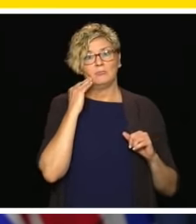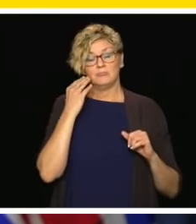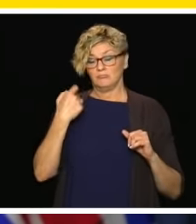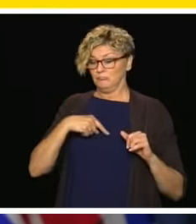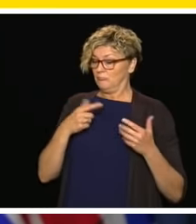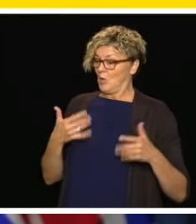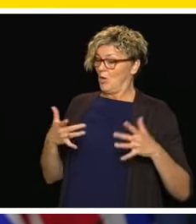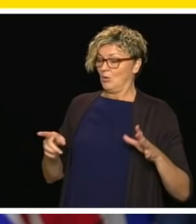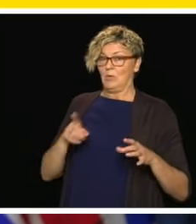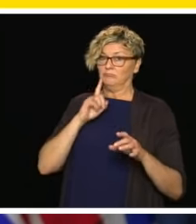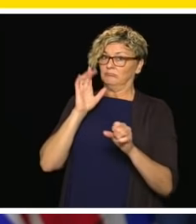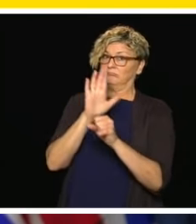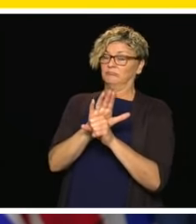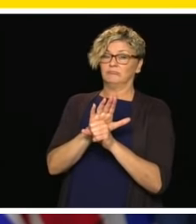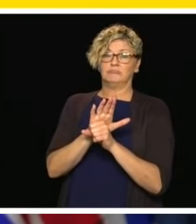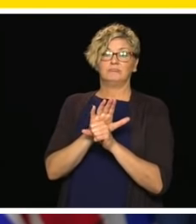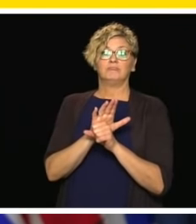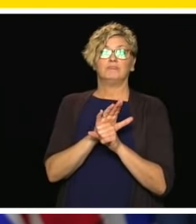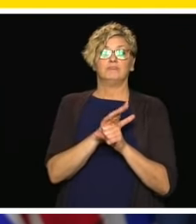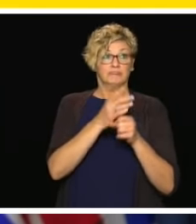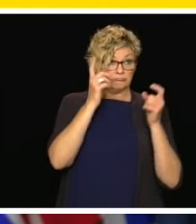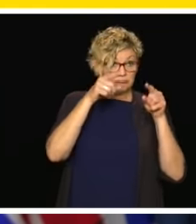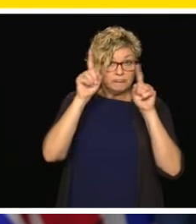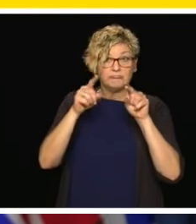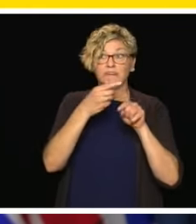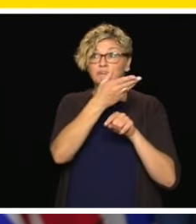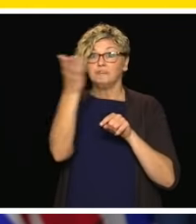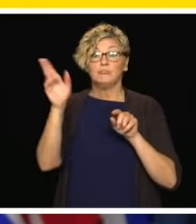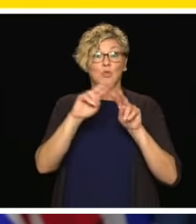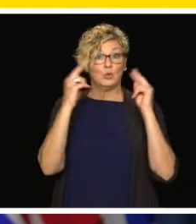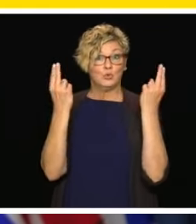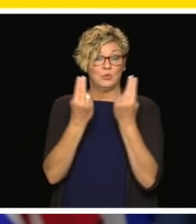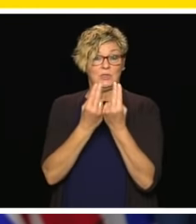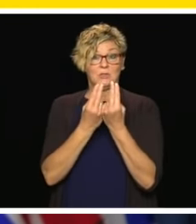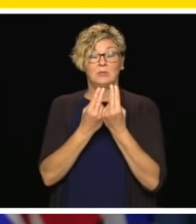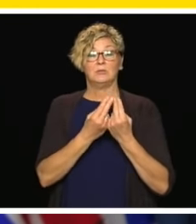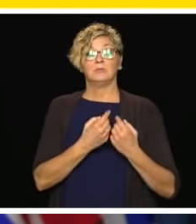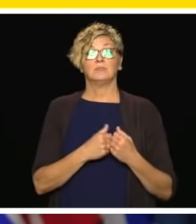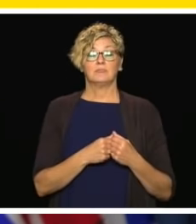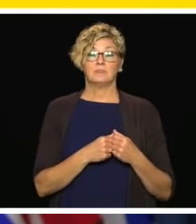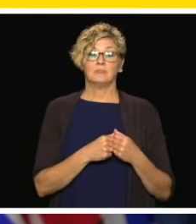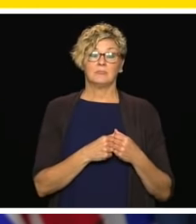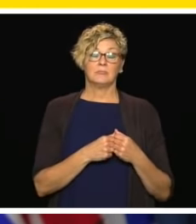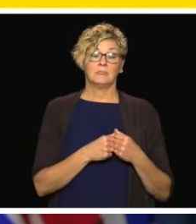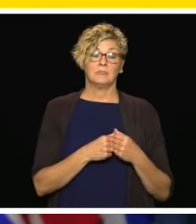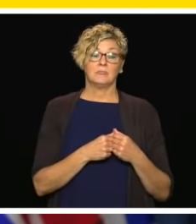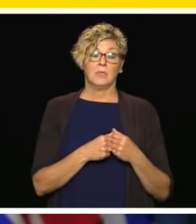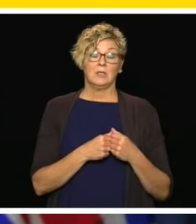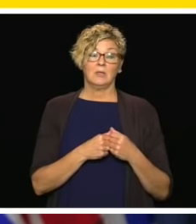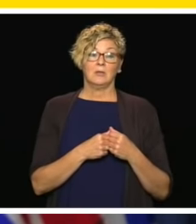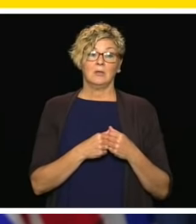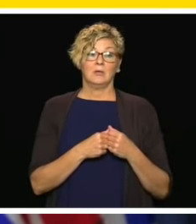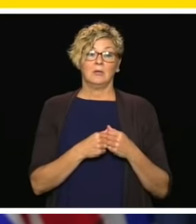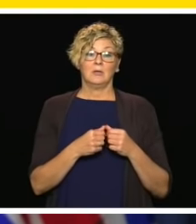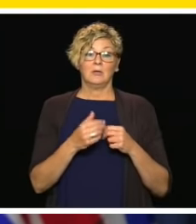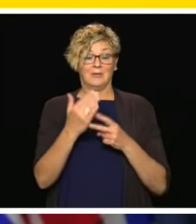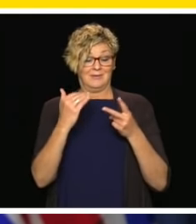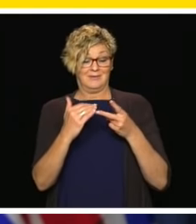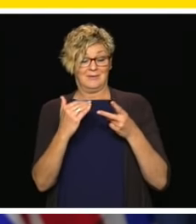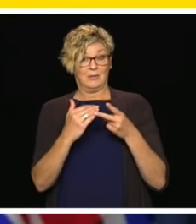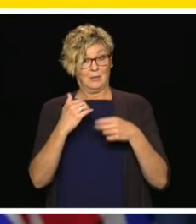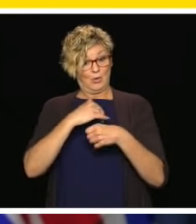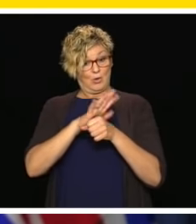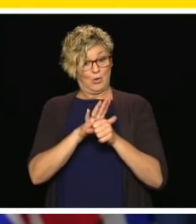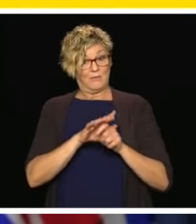we've made in our discussions with, with unions that represent those staff in our, in our school system. In